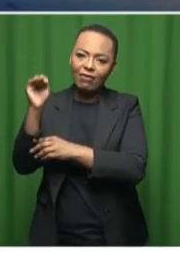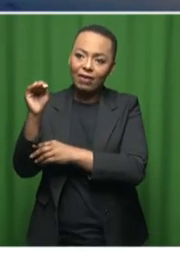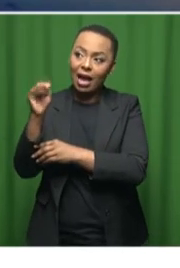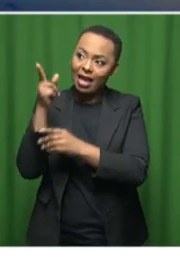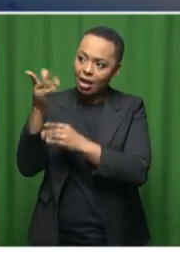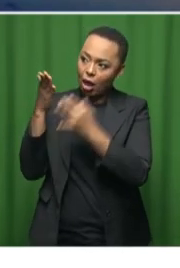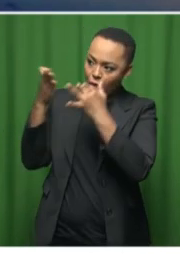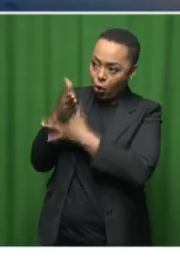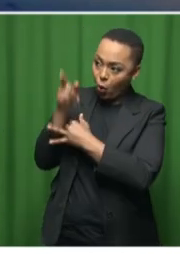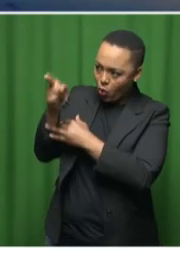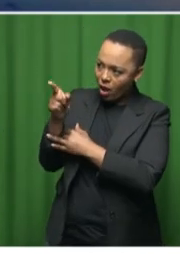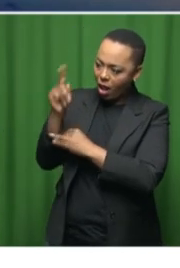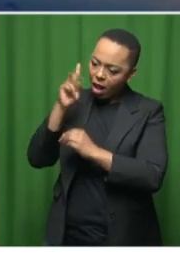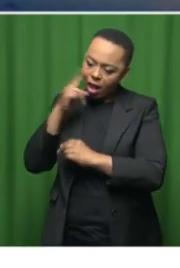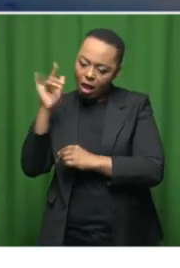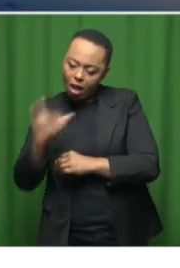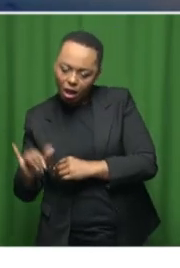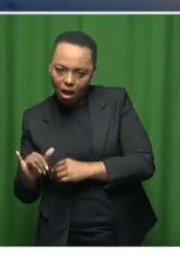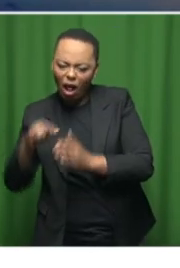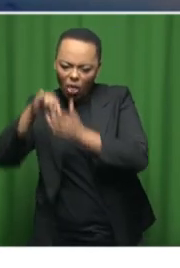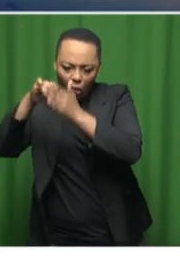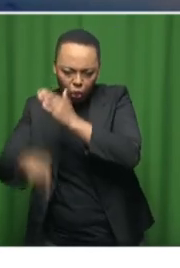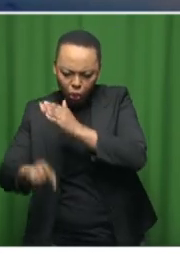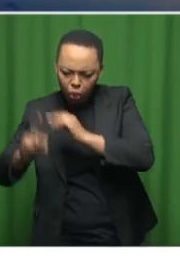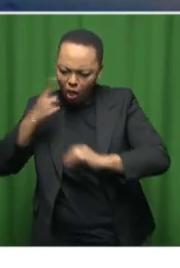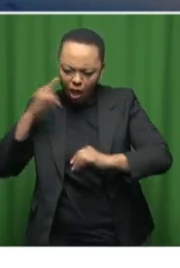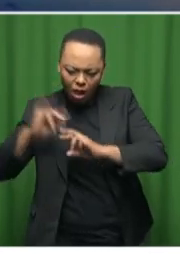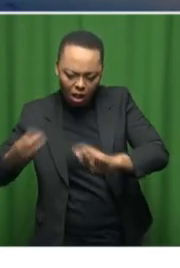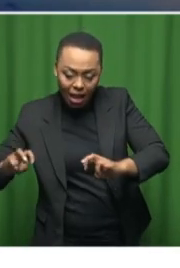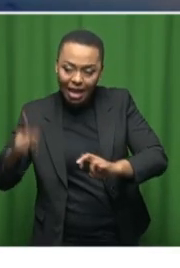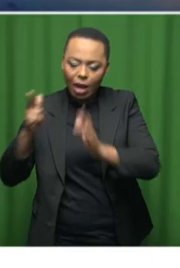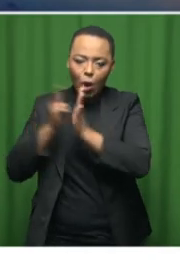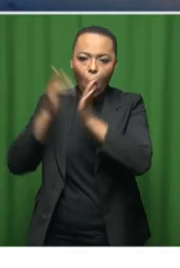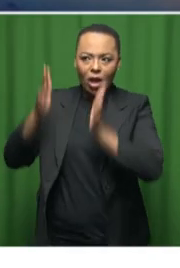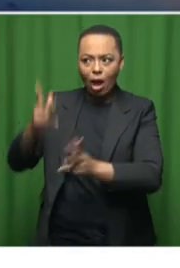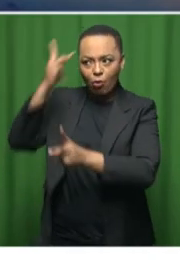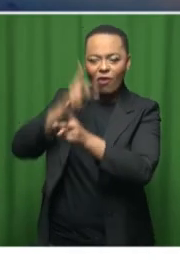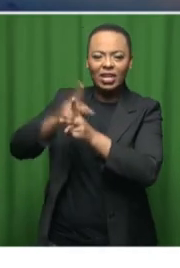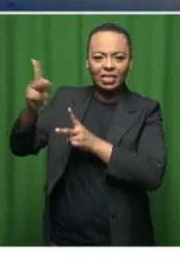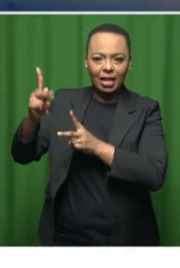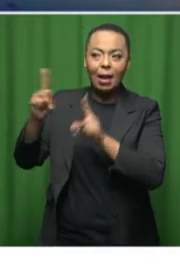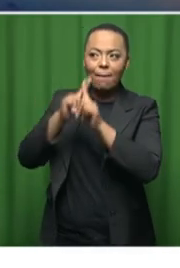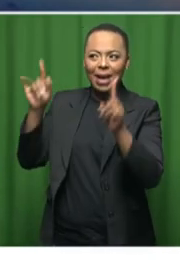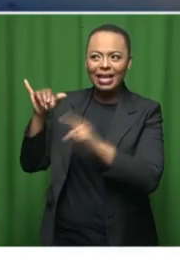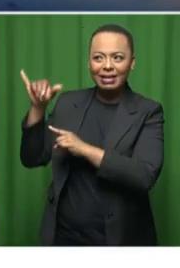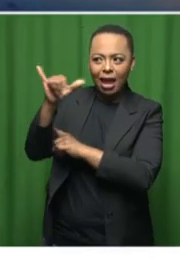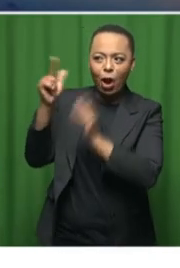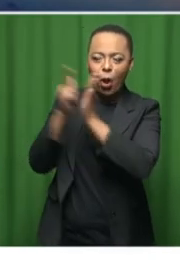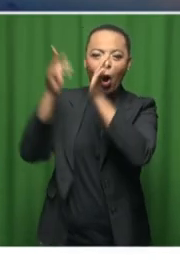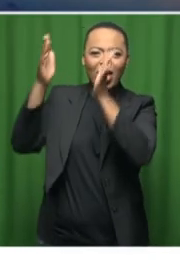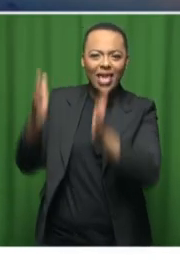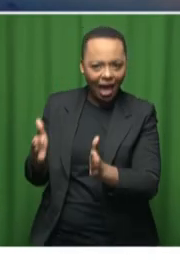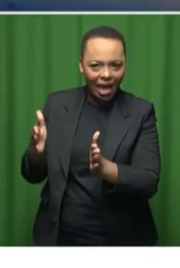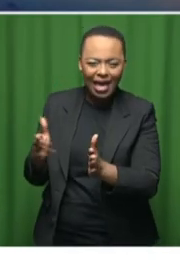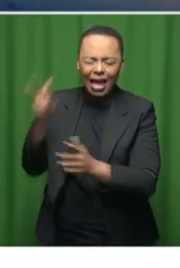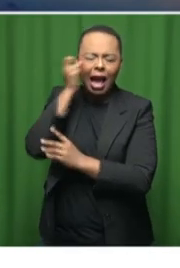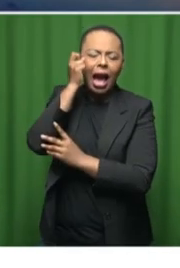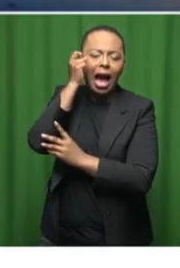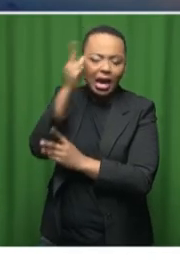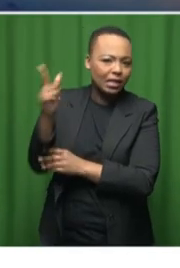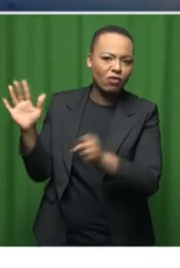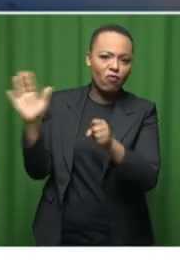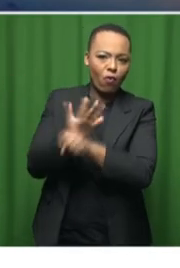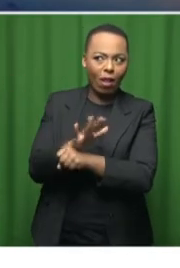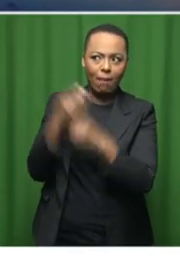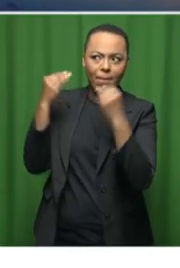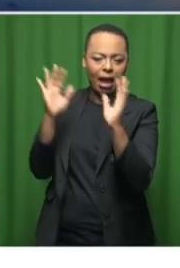because he looks for the details. He's a lawyer, but an aviation lawyer. So he understands the sector very well and he's